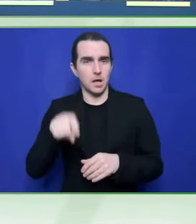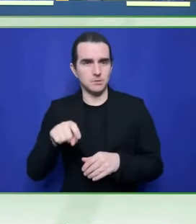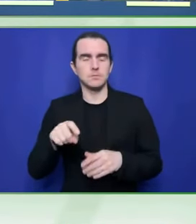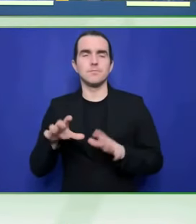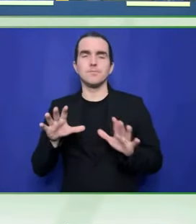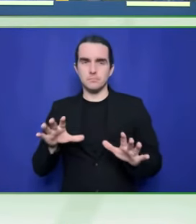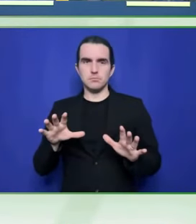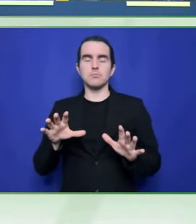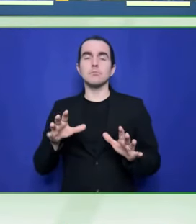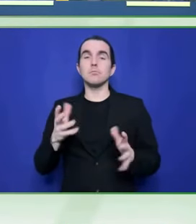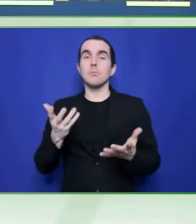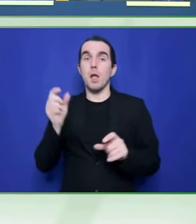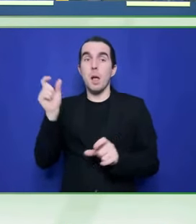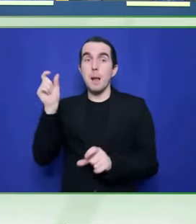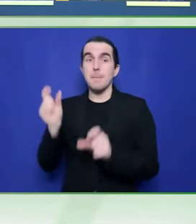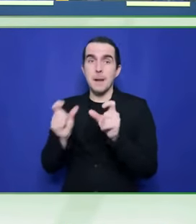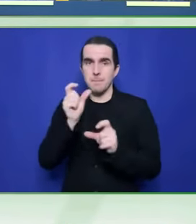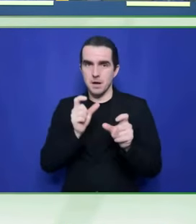horizons.